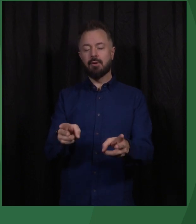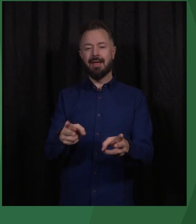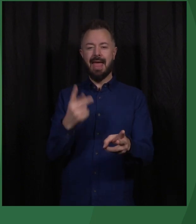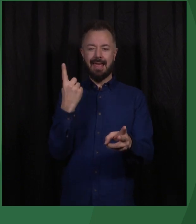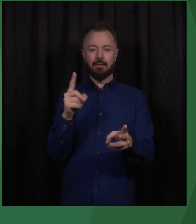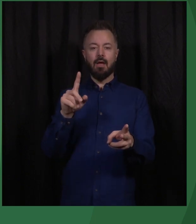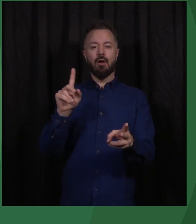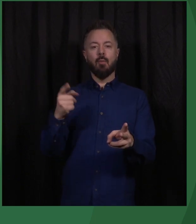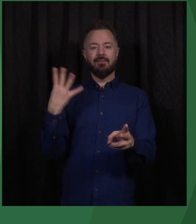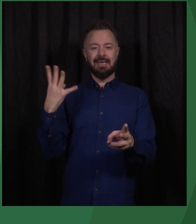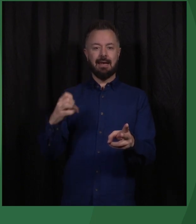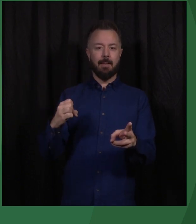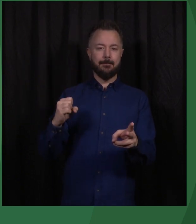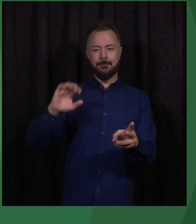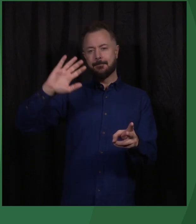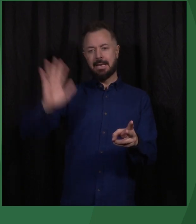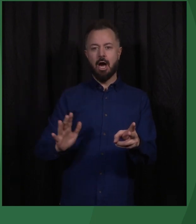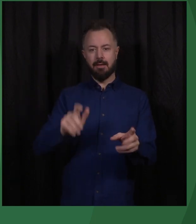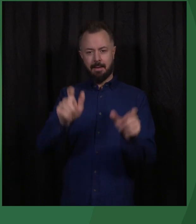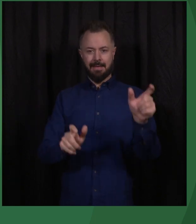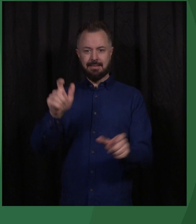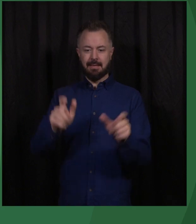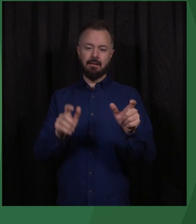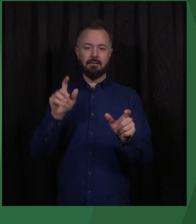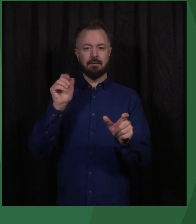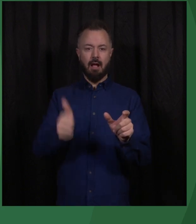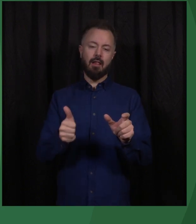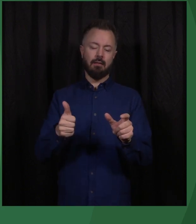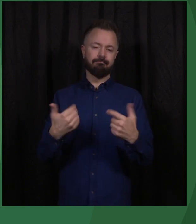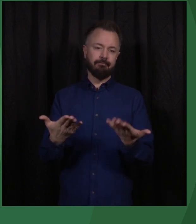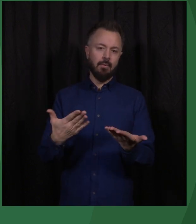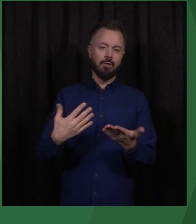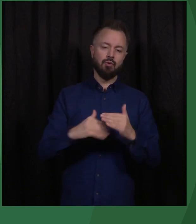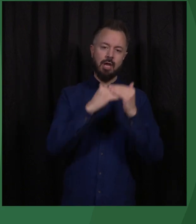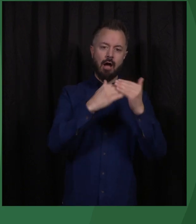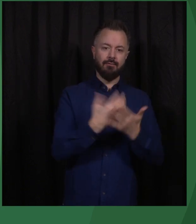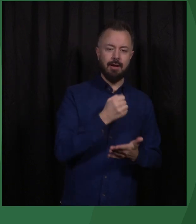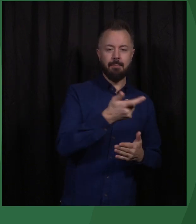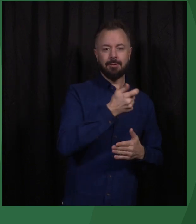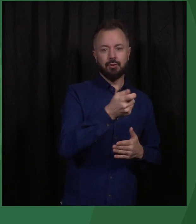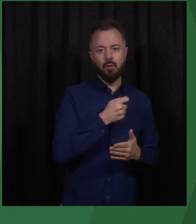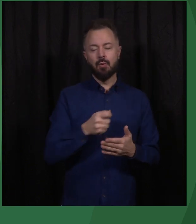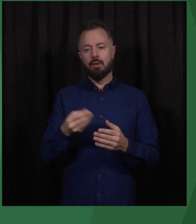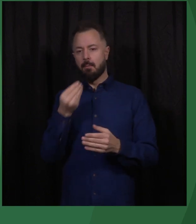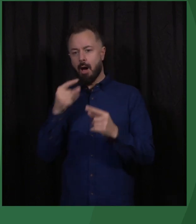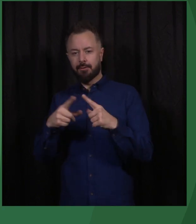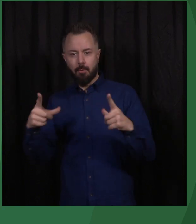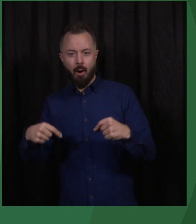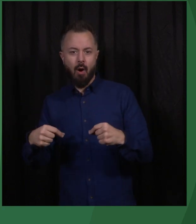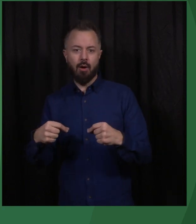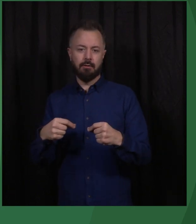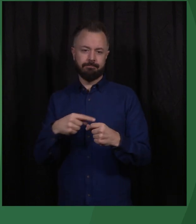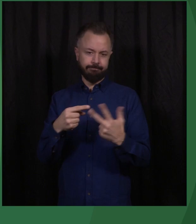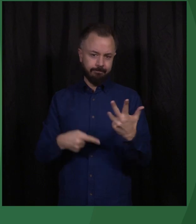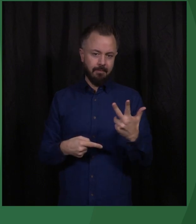inhabitants to withdraw social benefits, pensions, food stamps. It was really